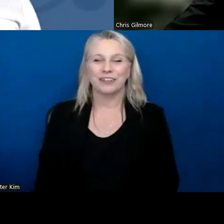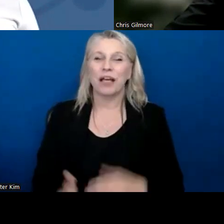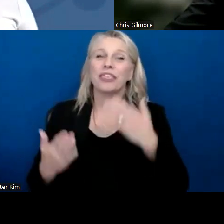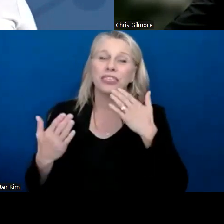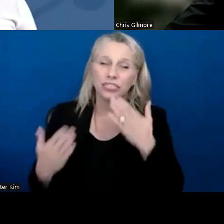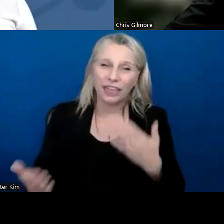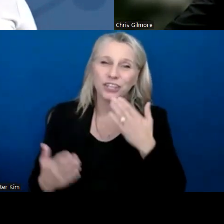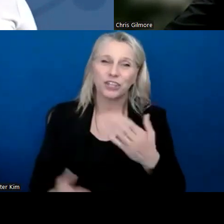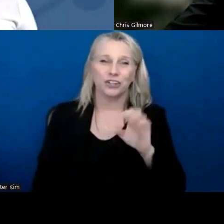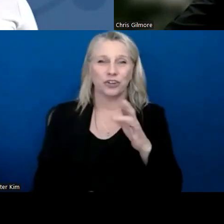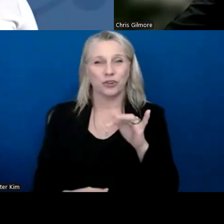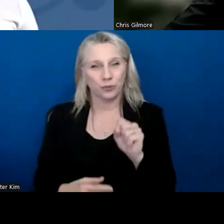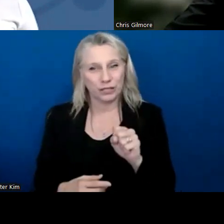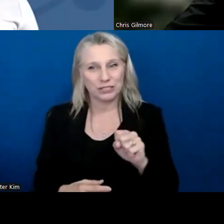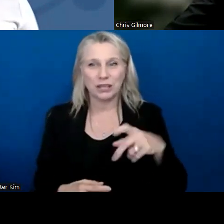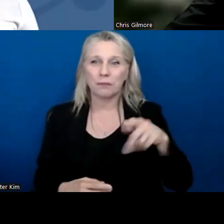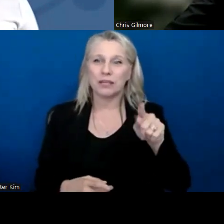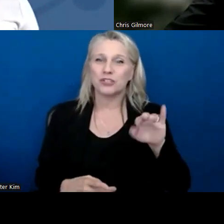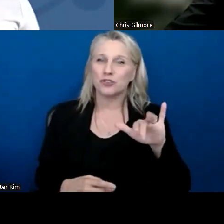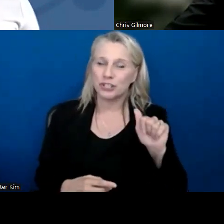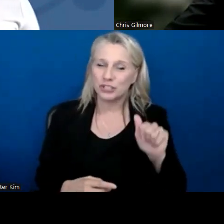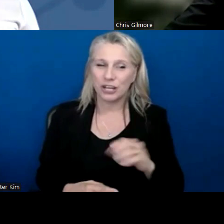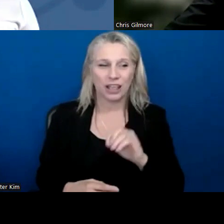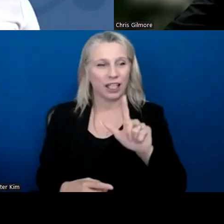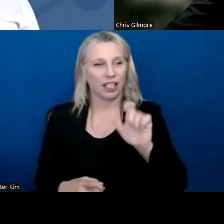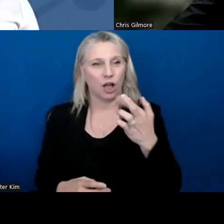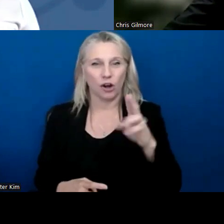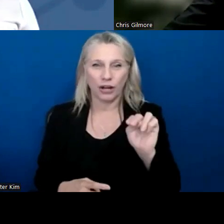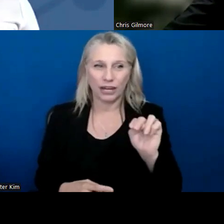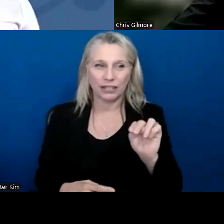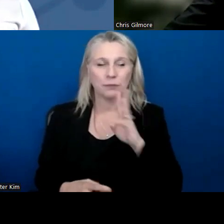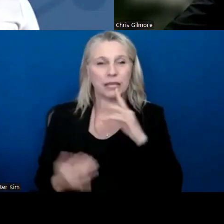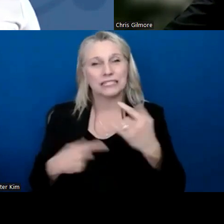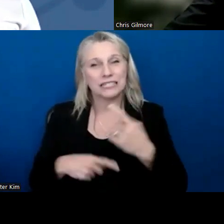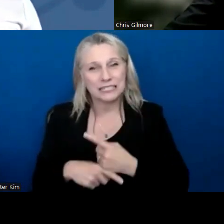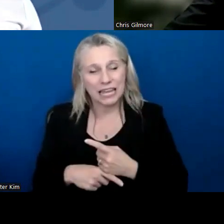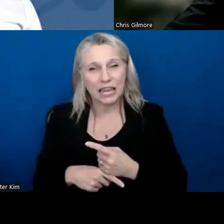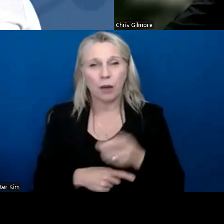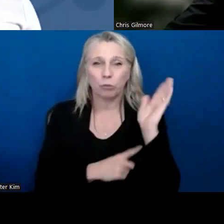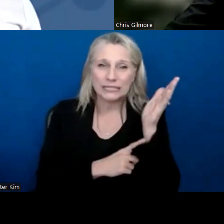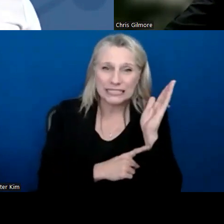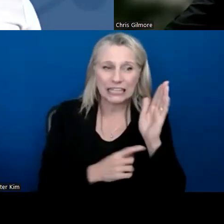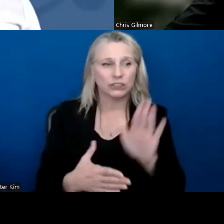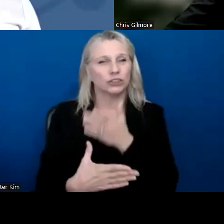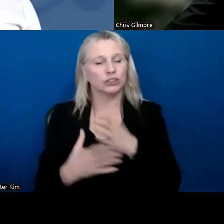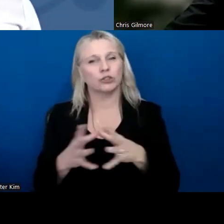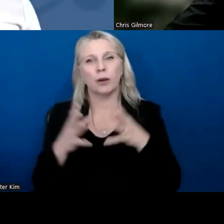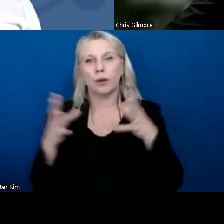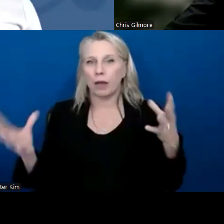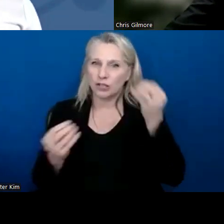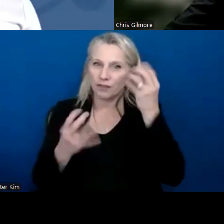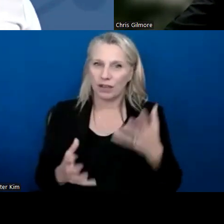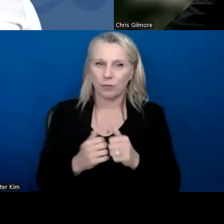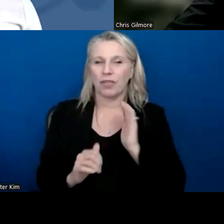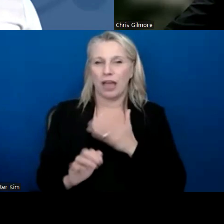thank you, Chris, Patricia, and Lauren for speaking today and presenting and for sharing so much information with the